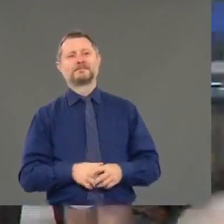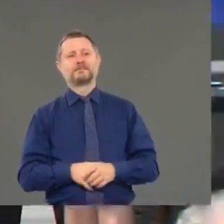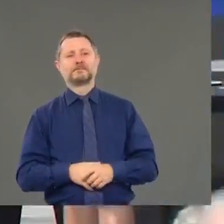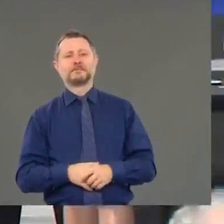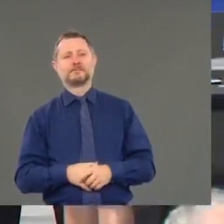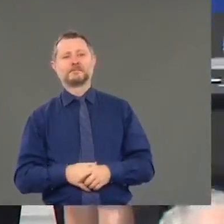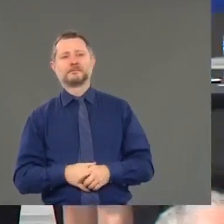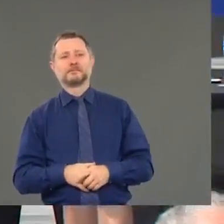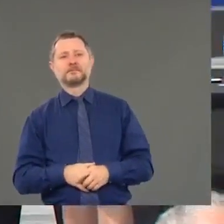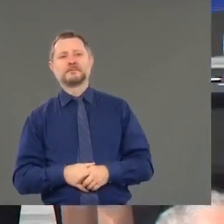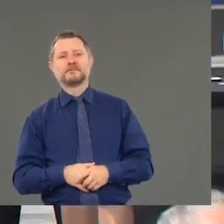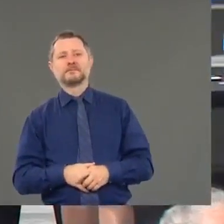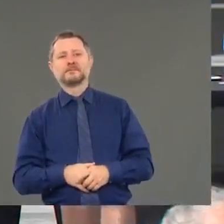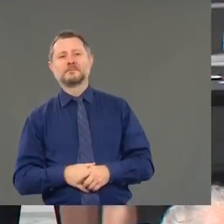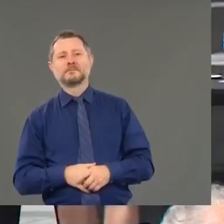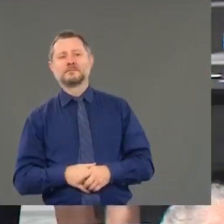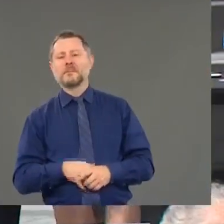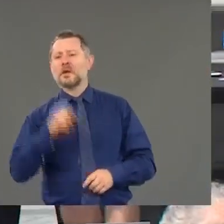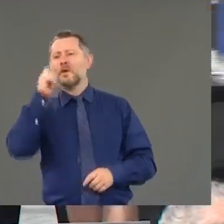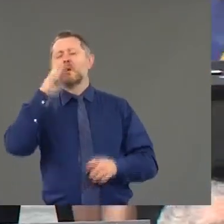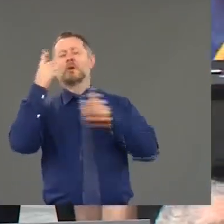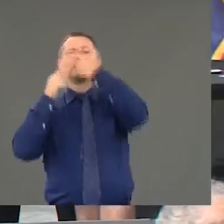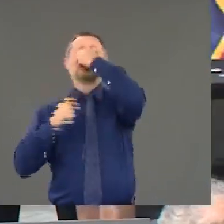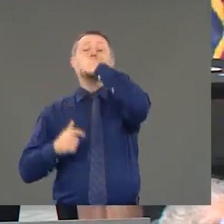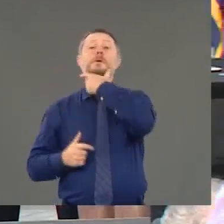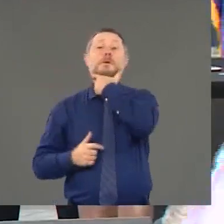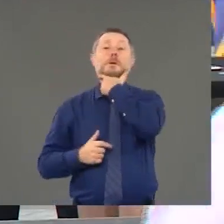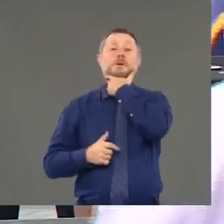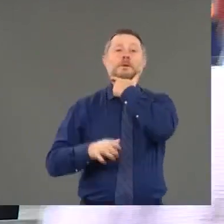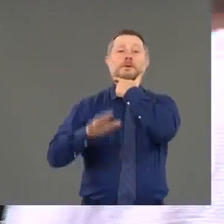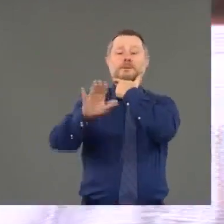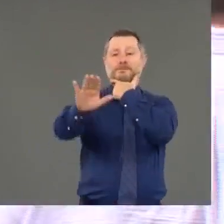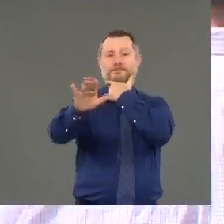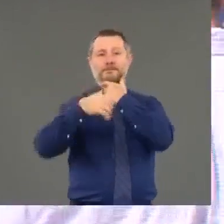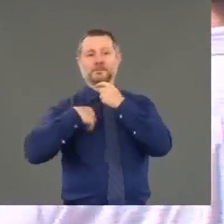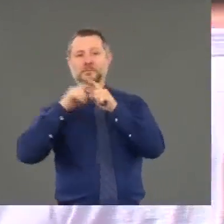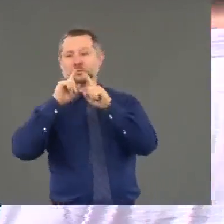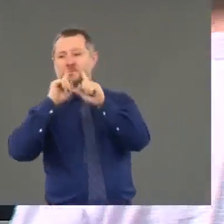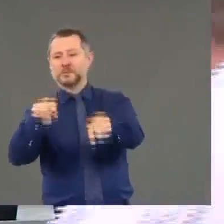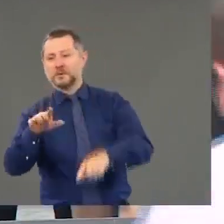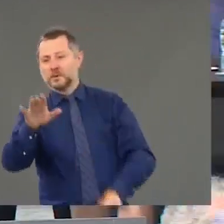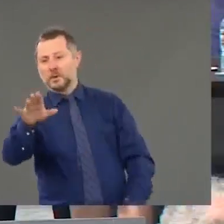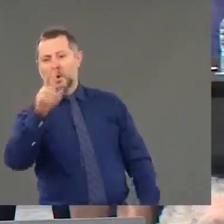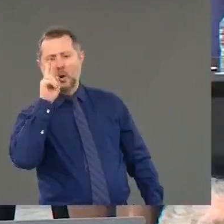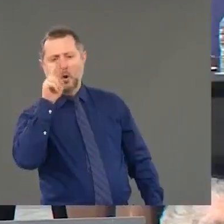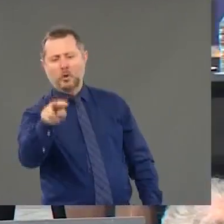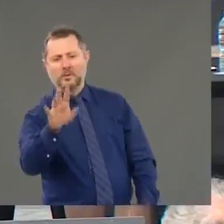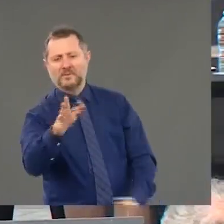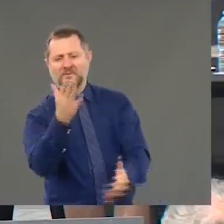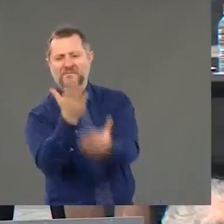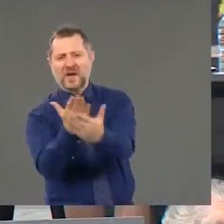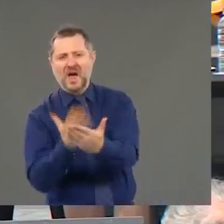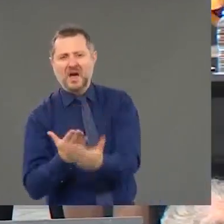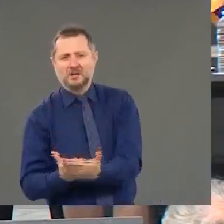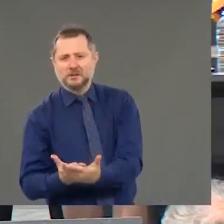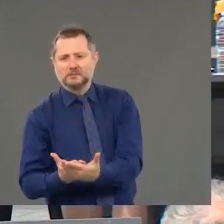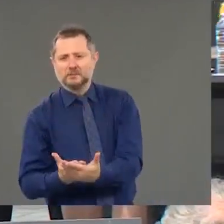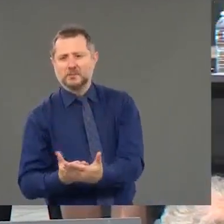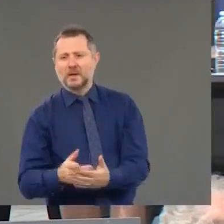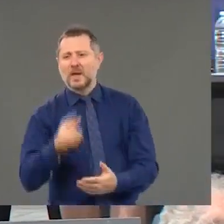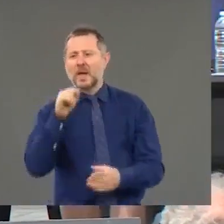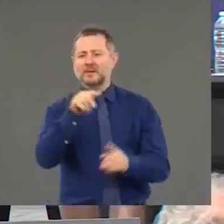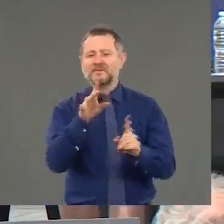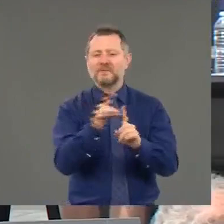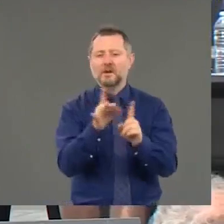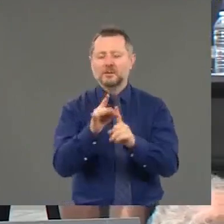I know, I know, look at the facts, look at our viral infection rates, look at the